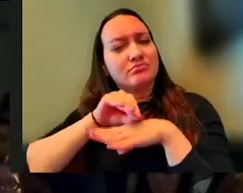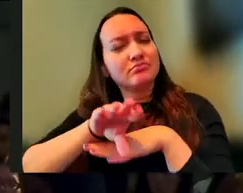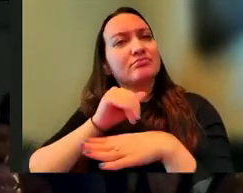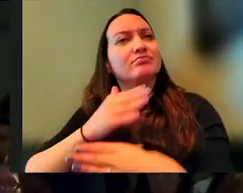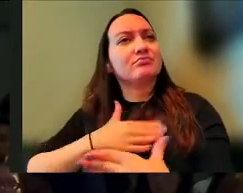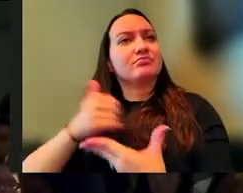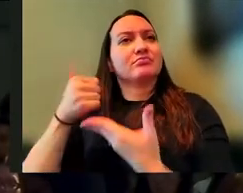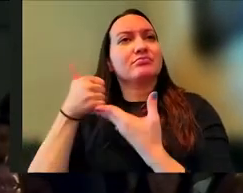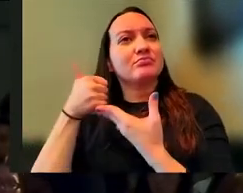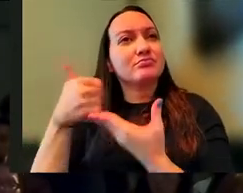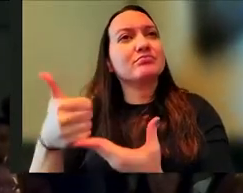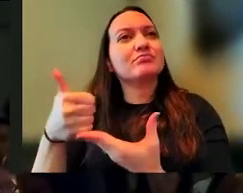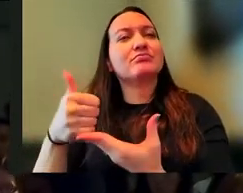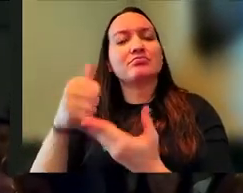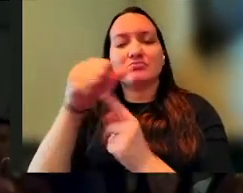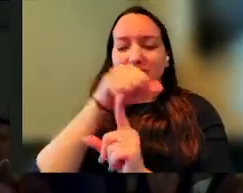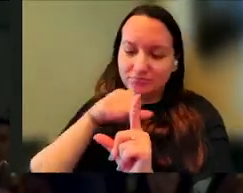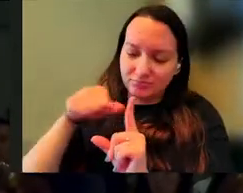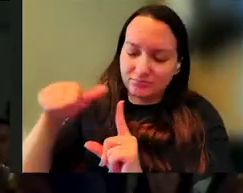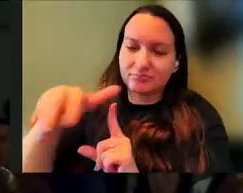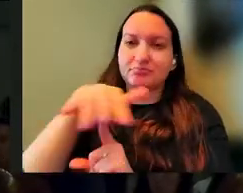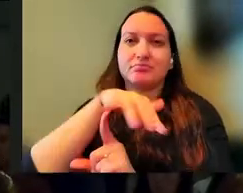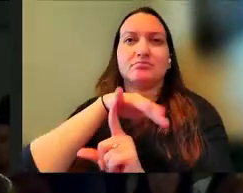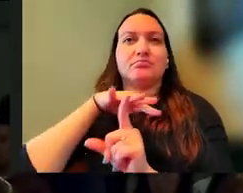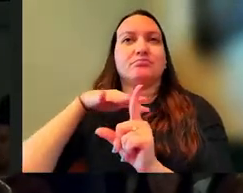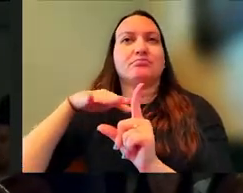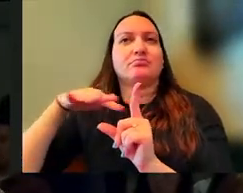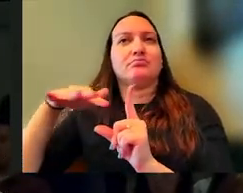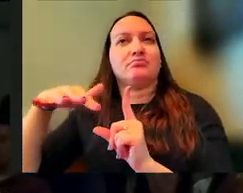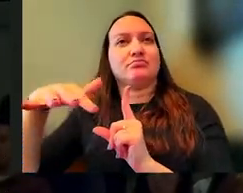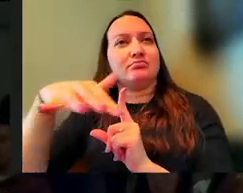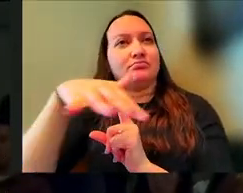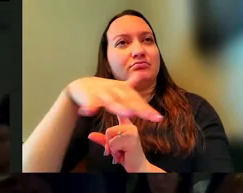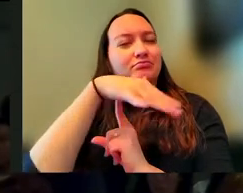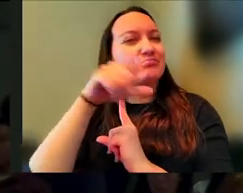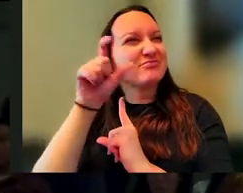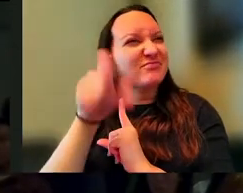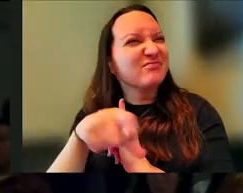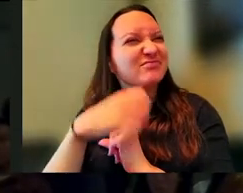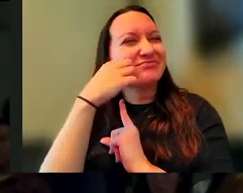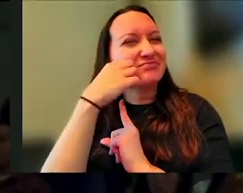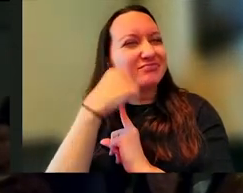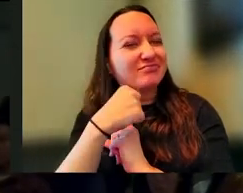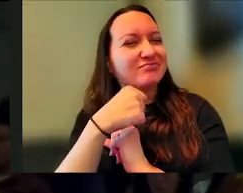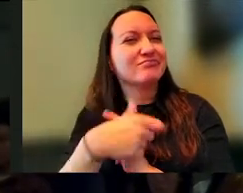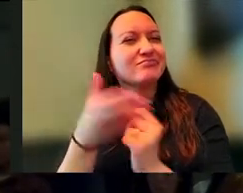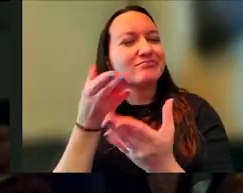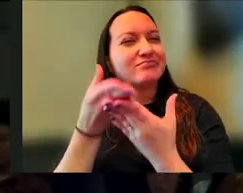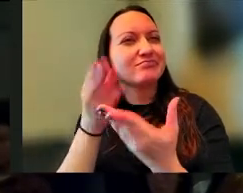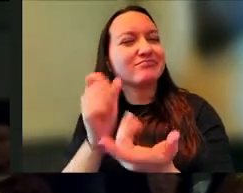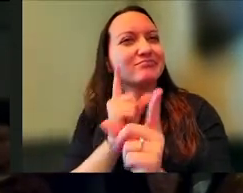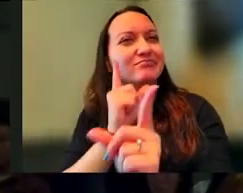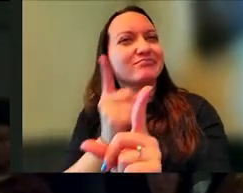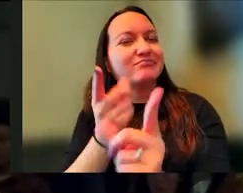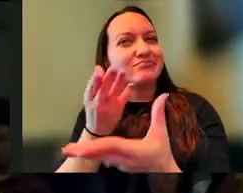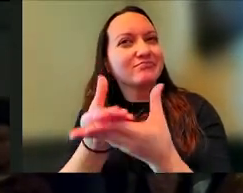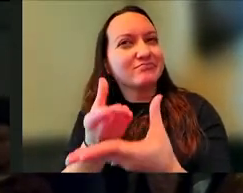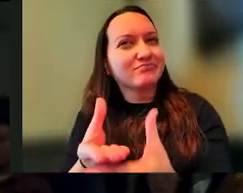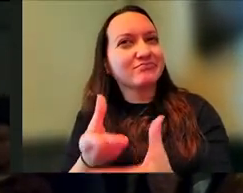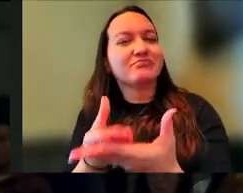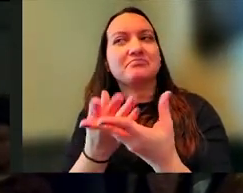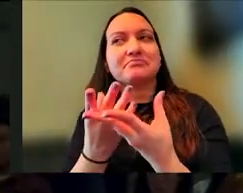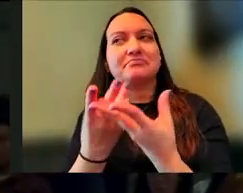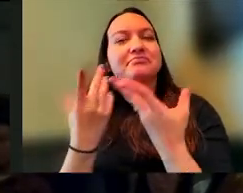surround you. Now, we need it. So let it exist in the way it was created to be.